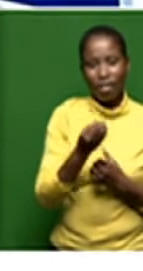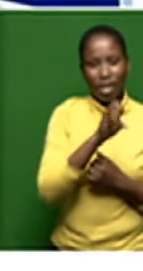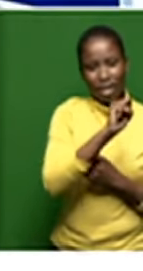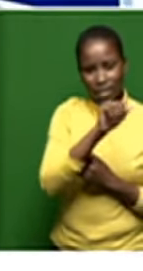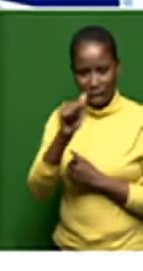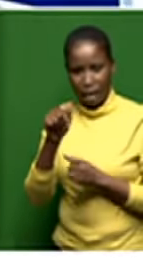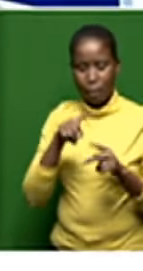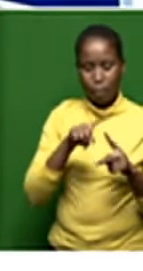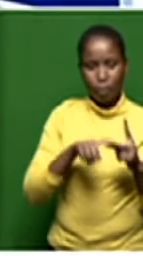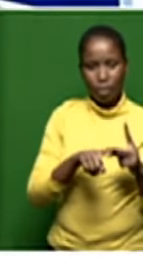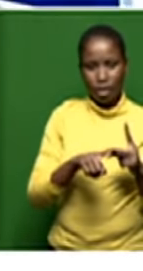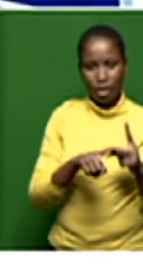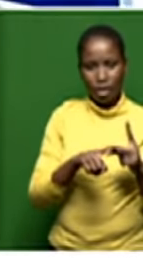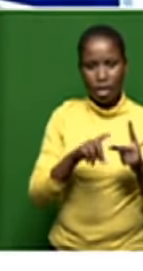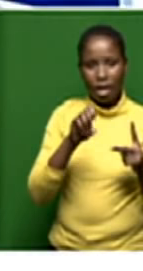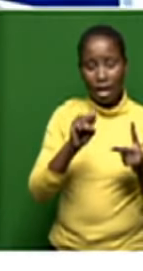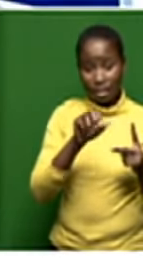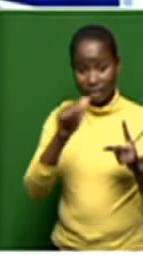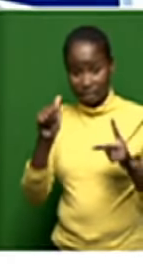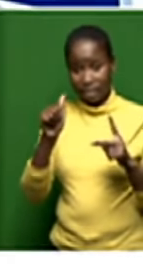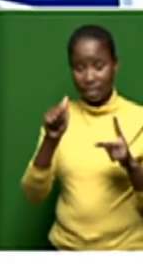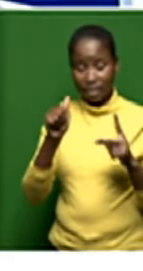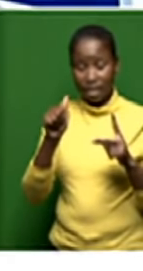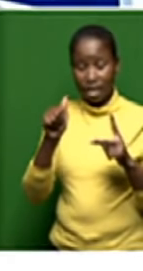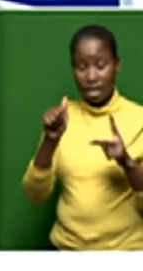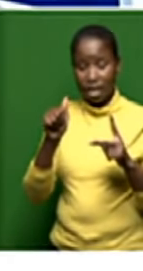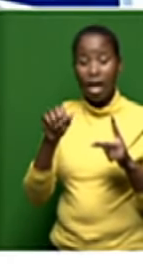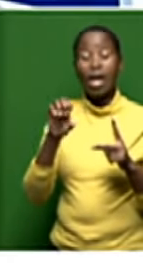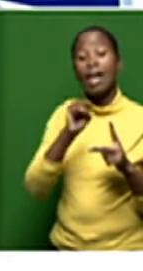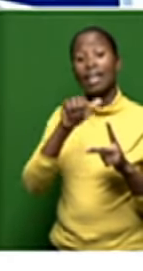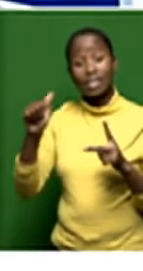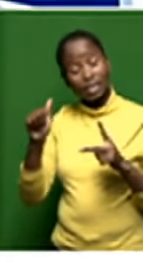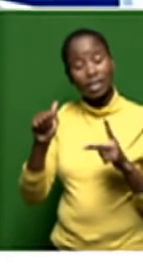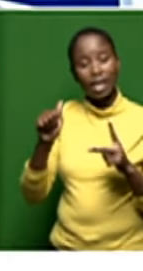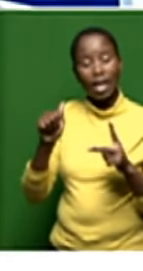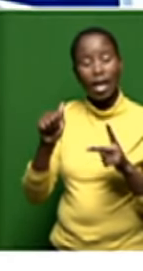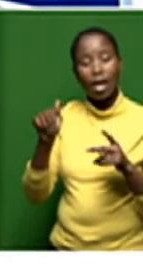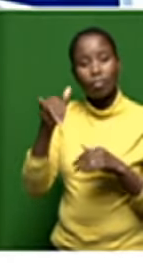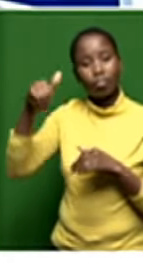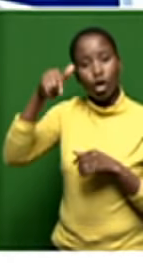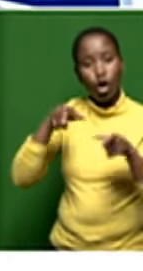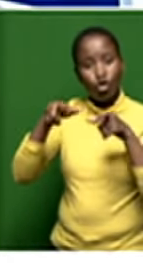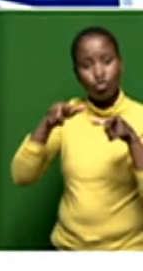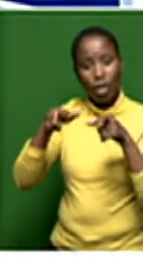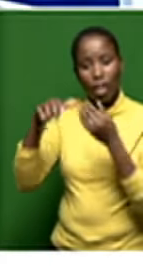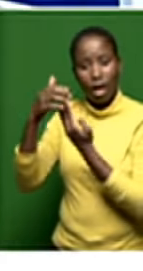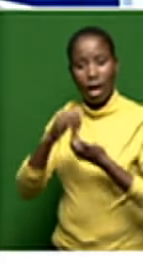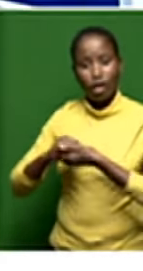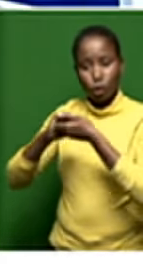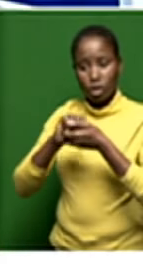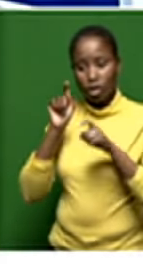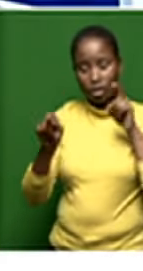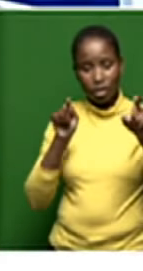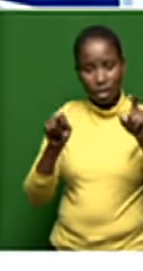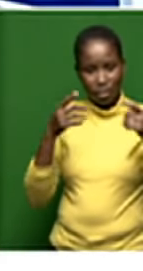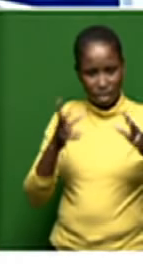and sa um airways pilots association how was that matter finalized and as you are about to